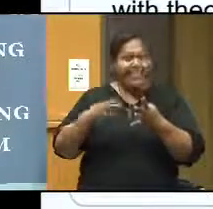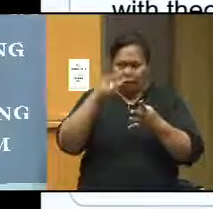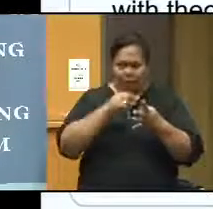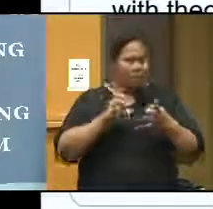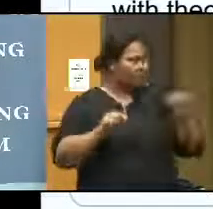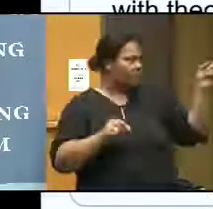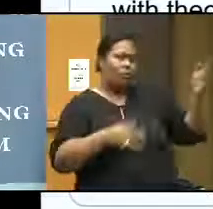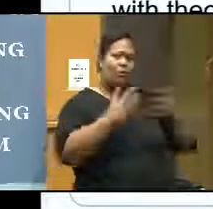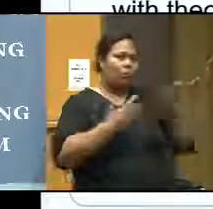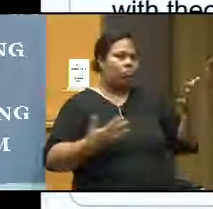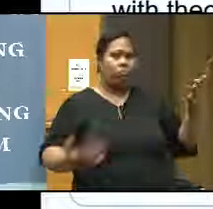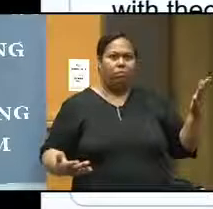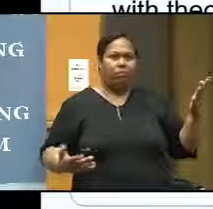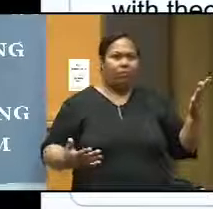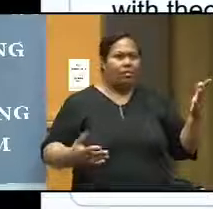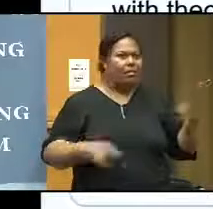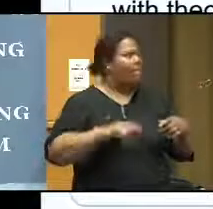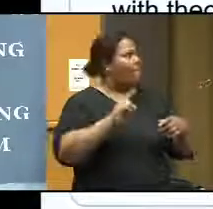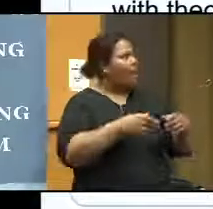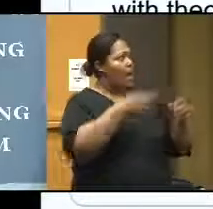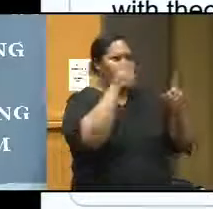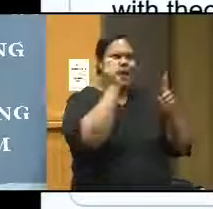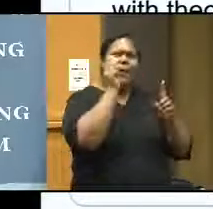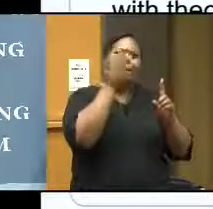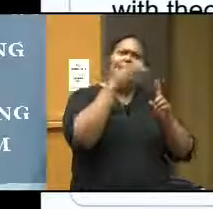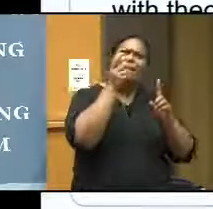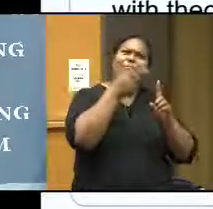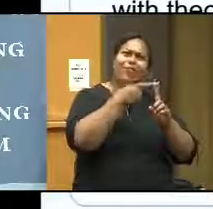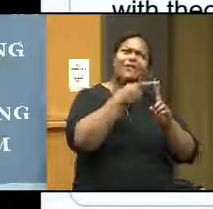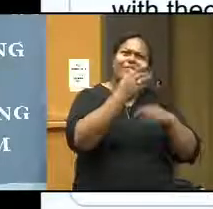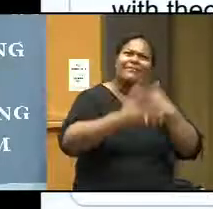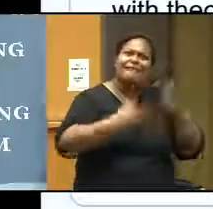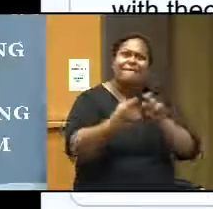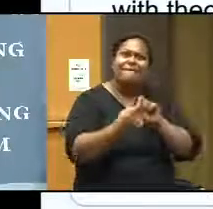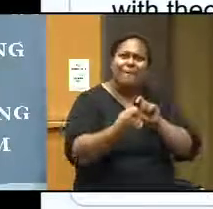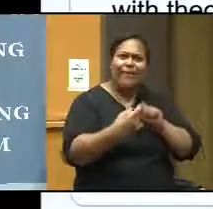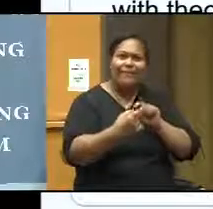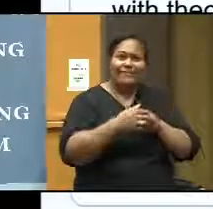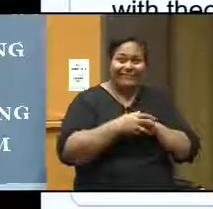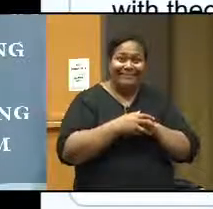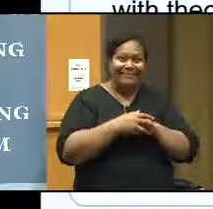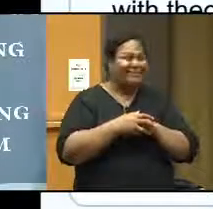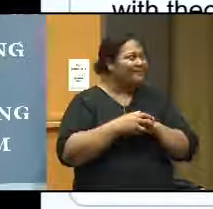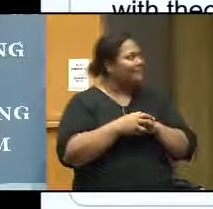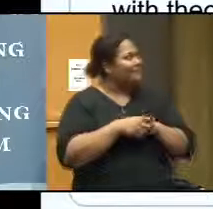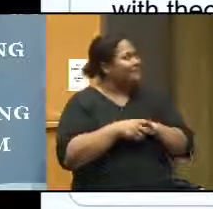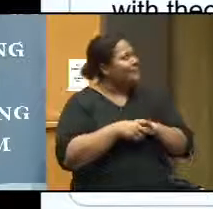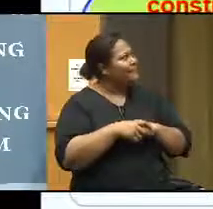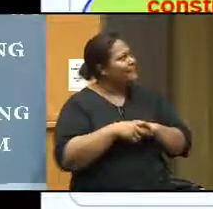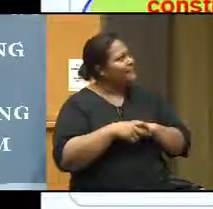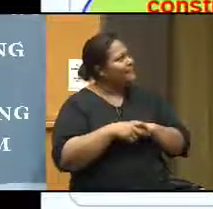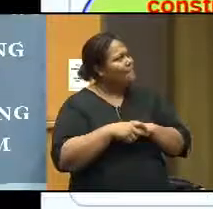about like synthesis of main points, not what you are writing, like the experiment work well, and we learn quite a lot, and so on. Okay?